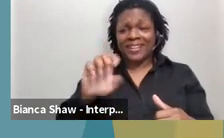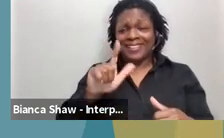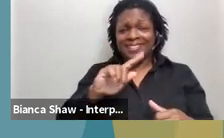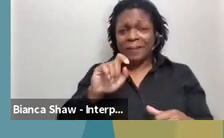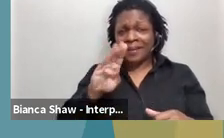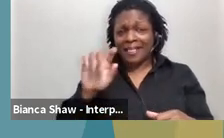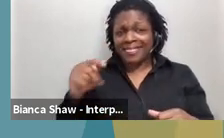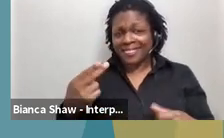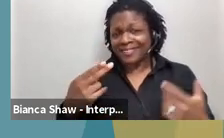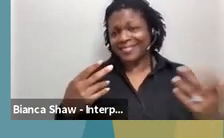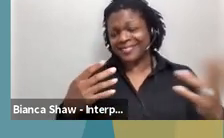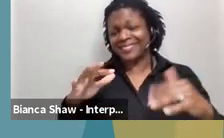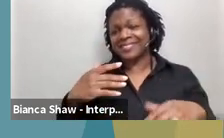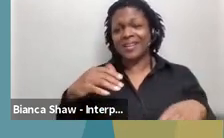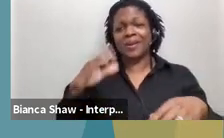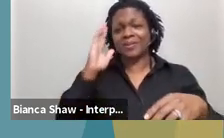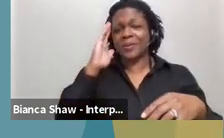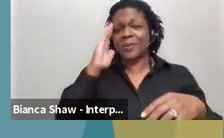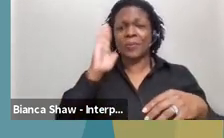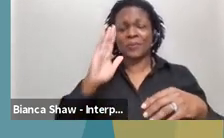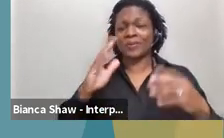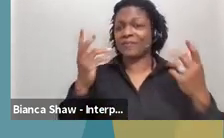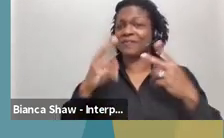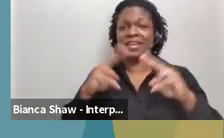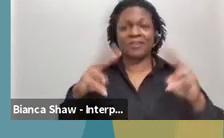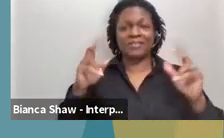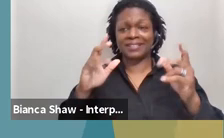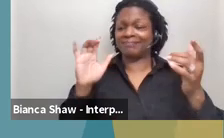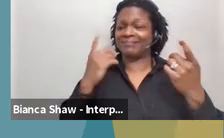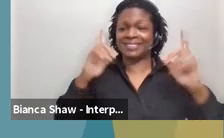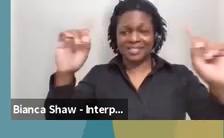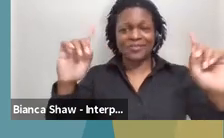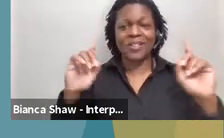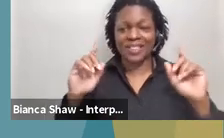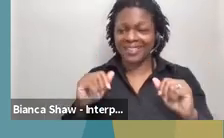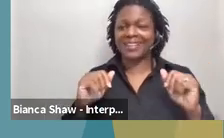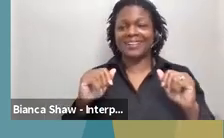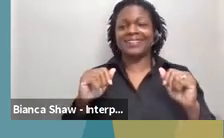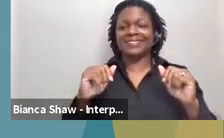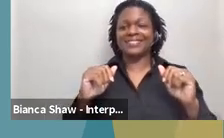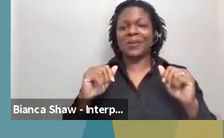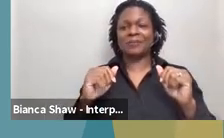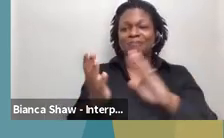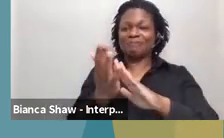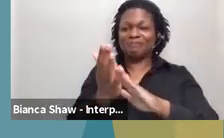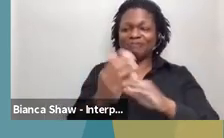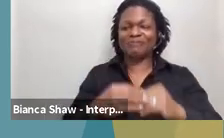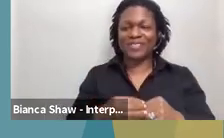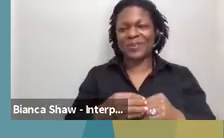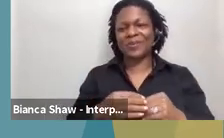Her contact information is there. She can reach out and help me help you.